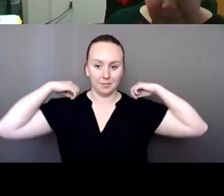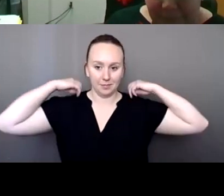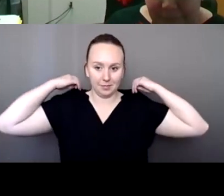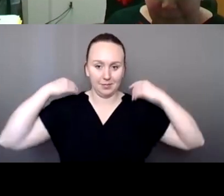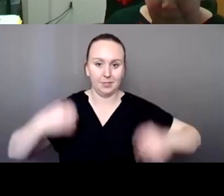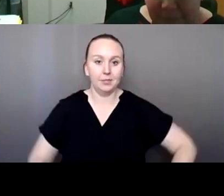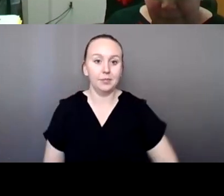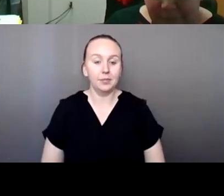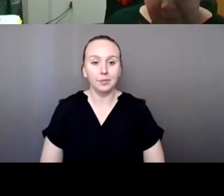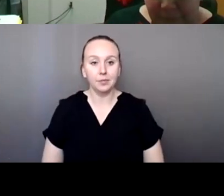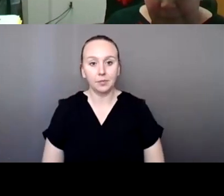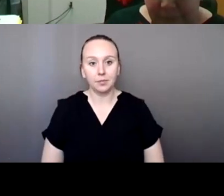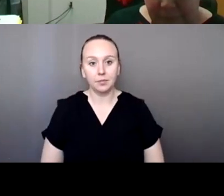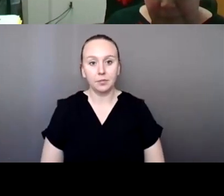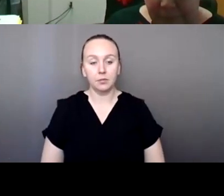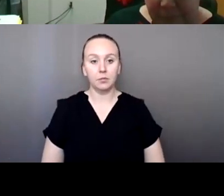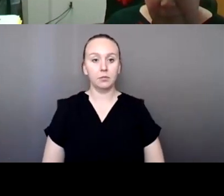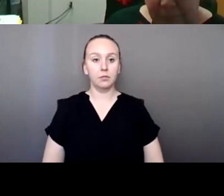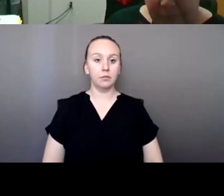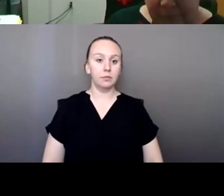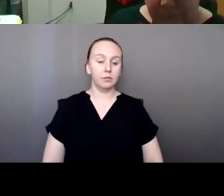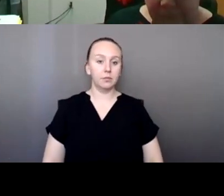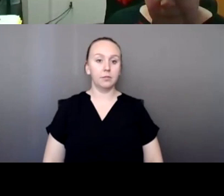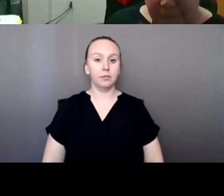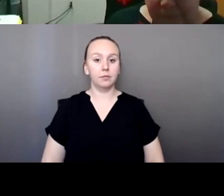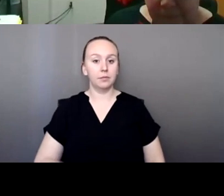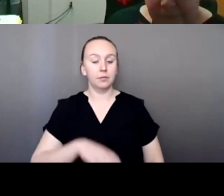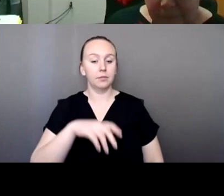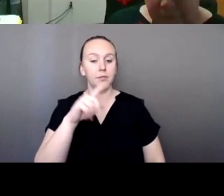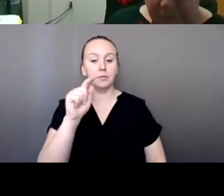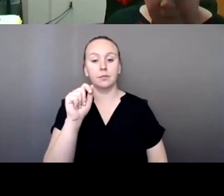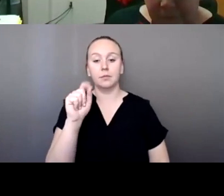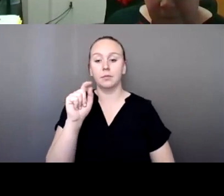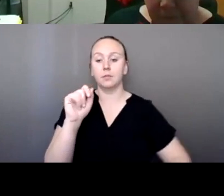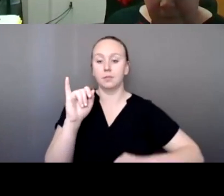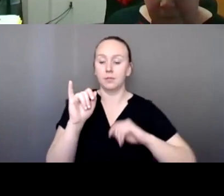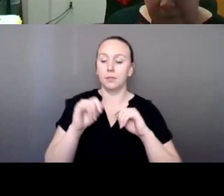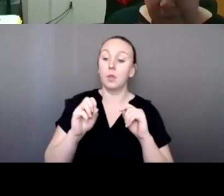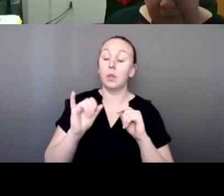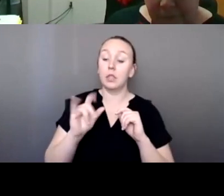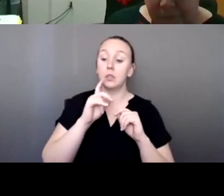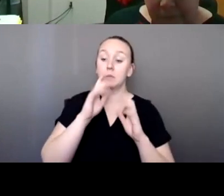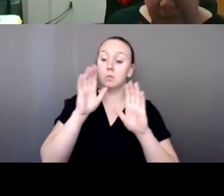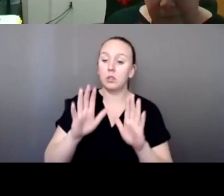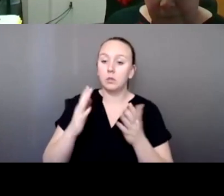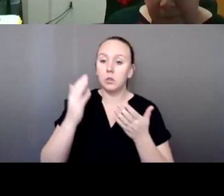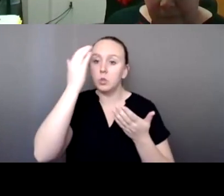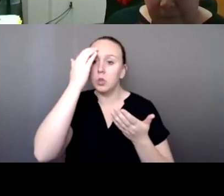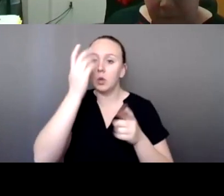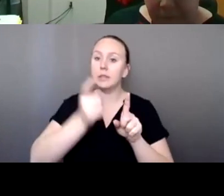Um, so, I mean that it's really great to hear, um, different perspectives and